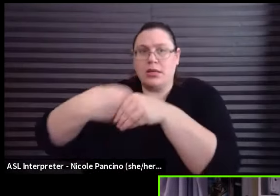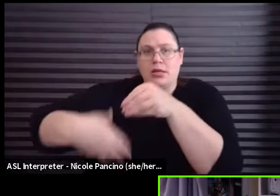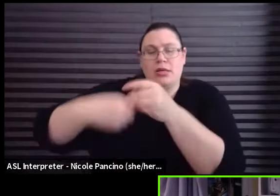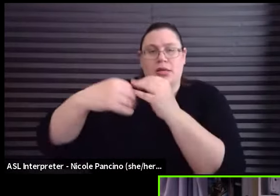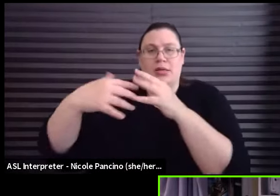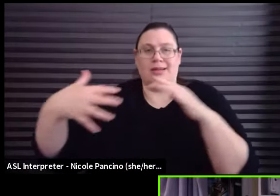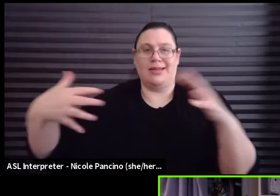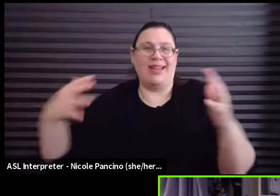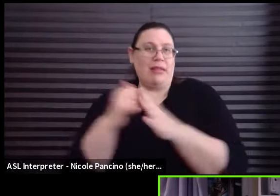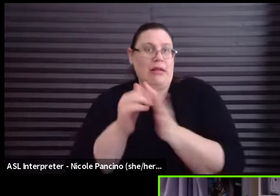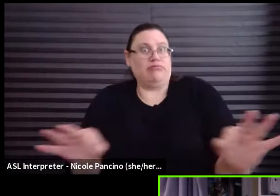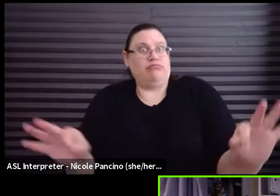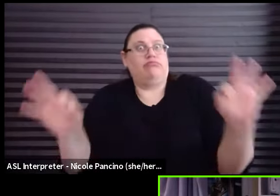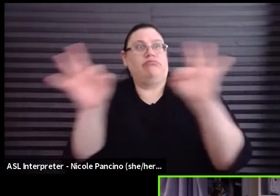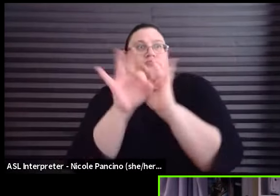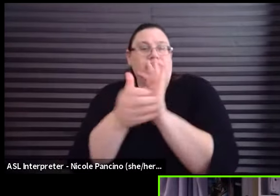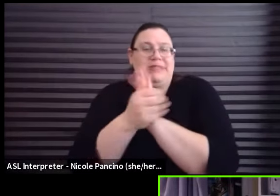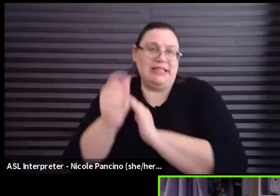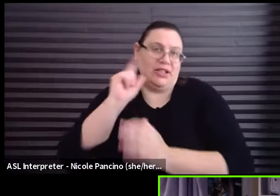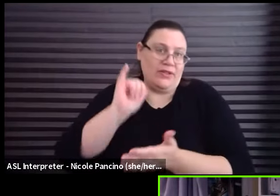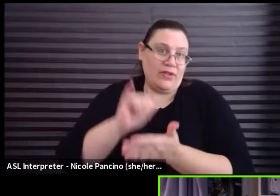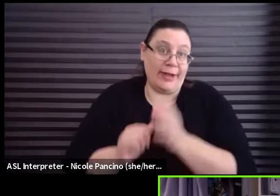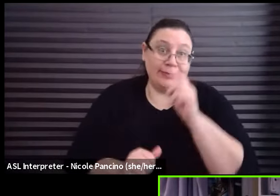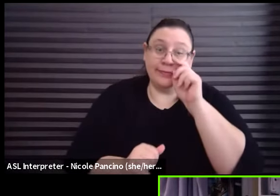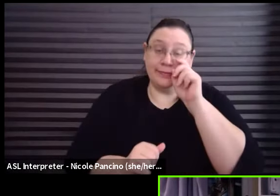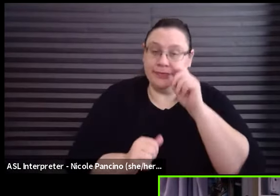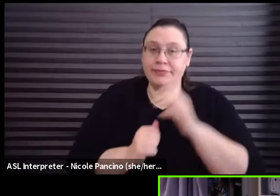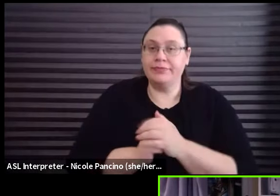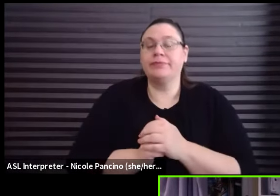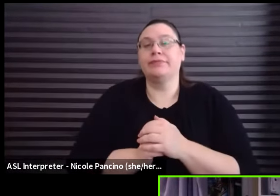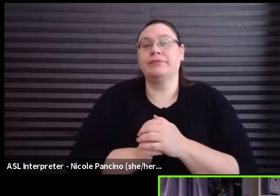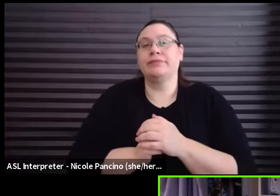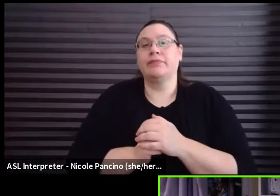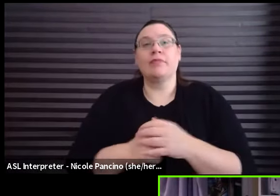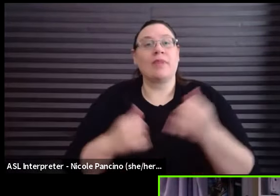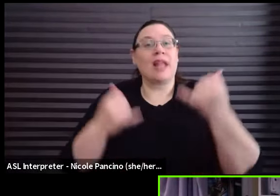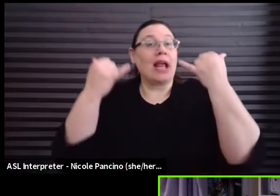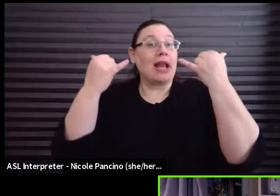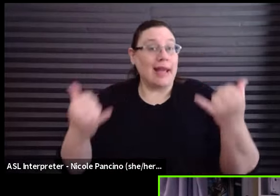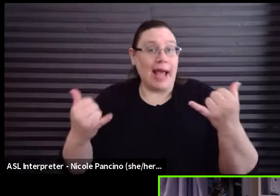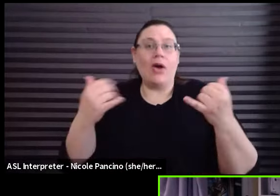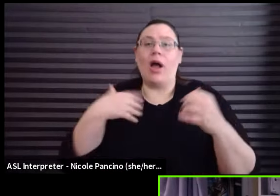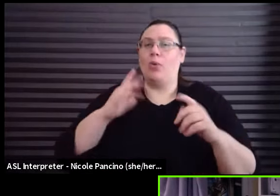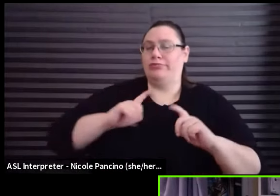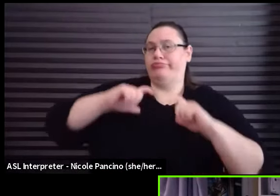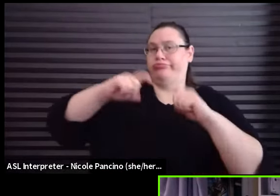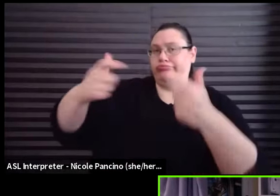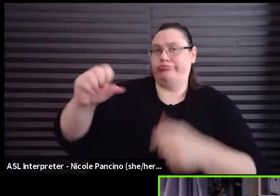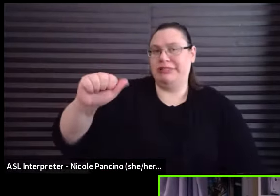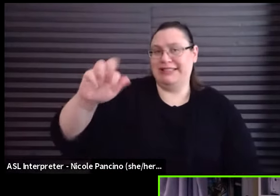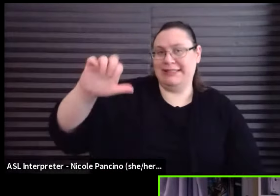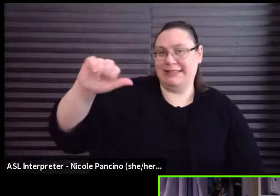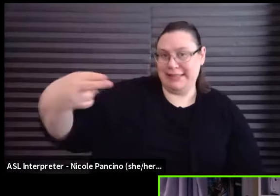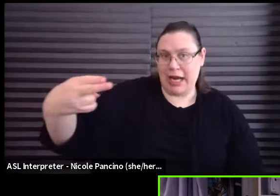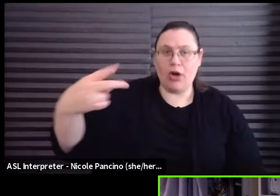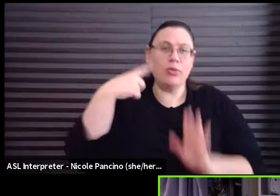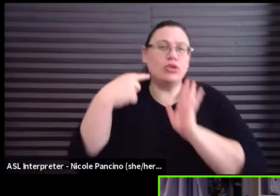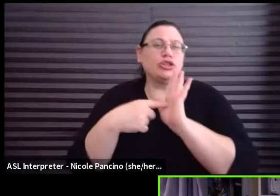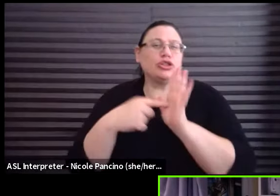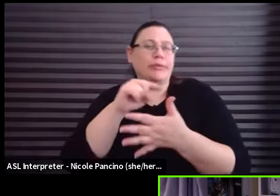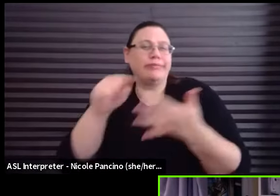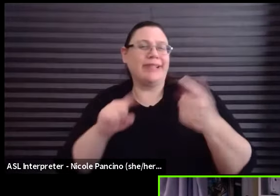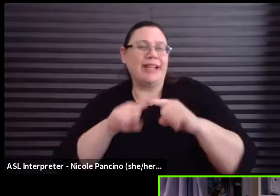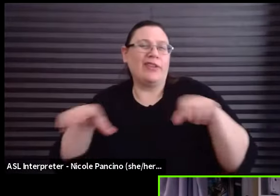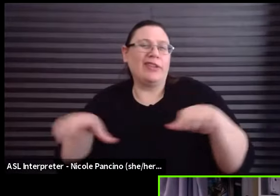crucial skill for that. I'm going to now turn it over to Sarah, and she's going to demonstrate some of these exercises.